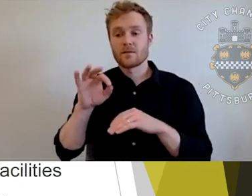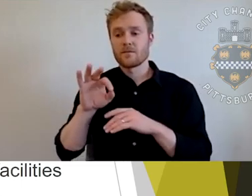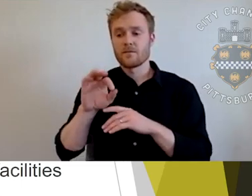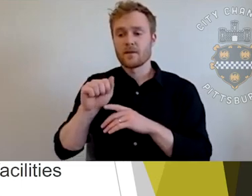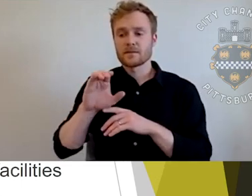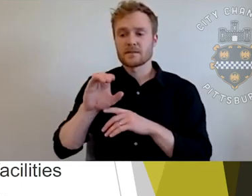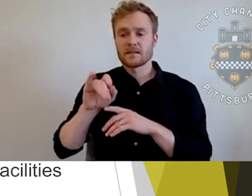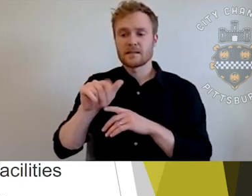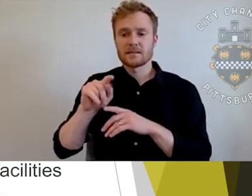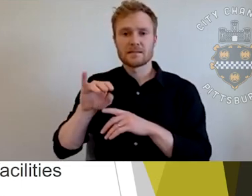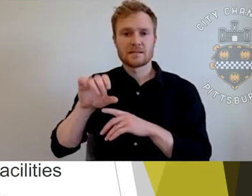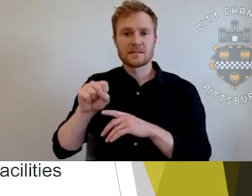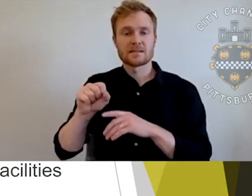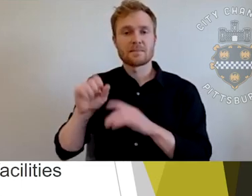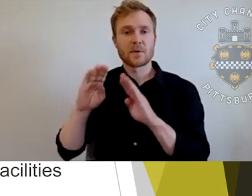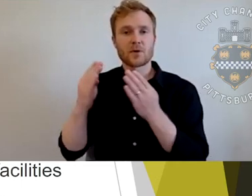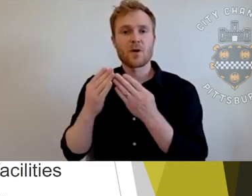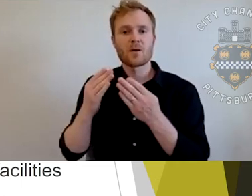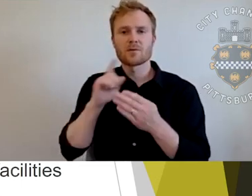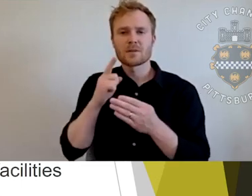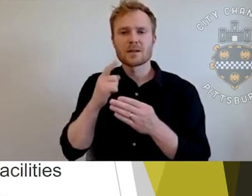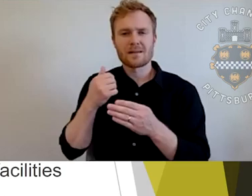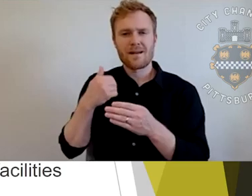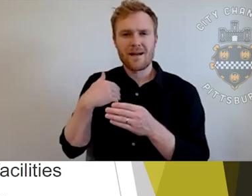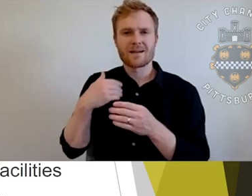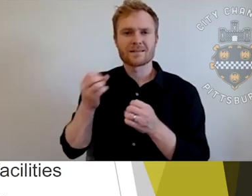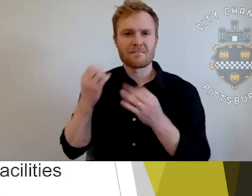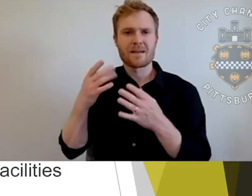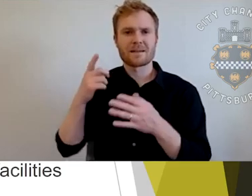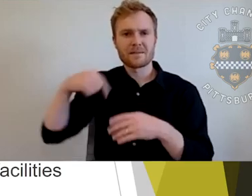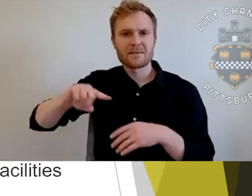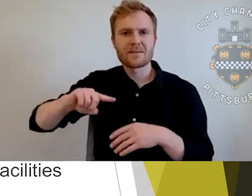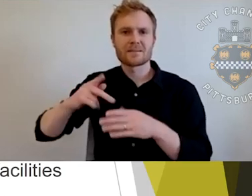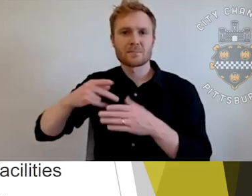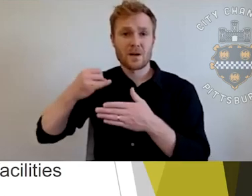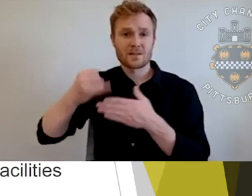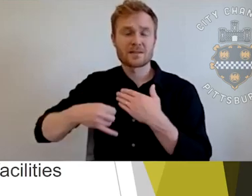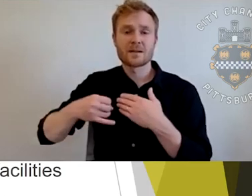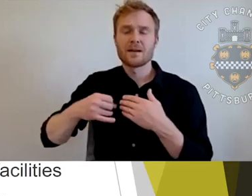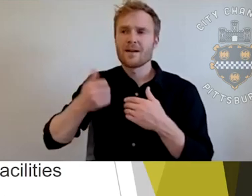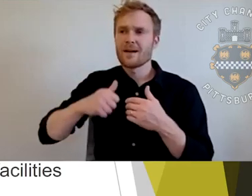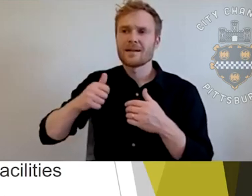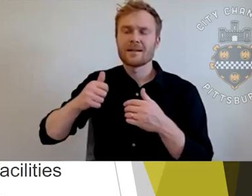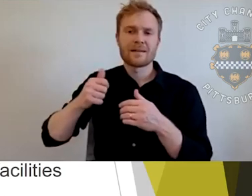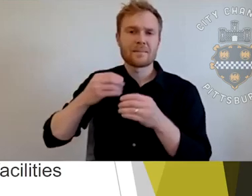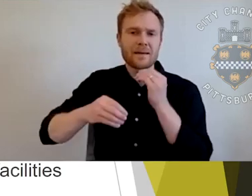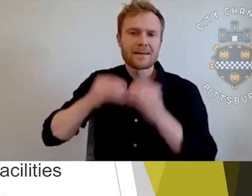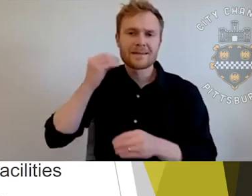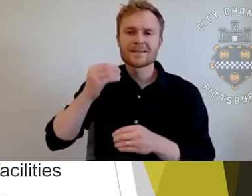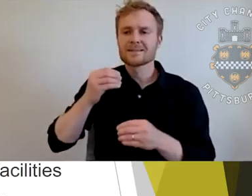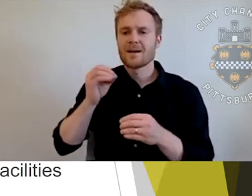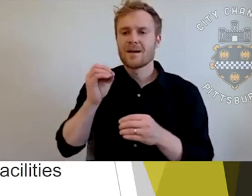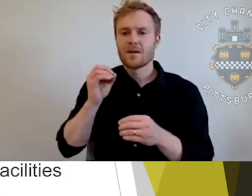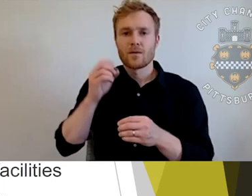So for all the work that we might want to do or, uh, interest that we have or deferred maintenance that we need to tackle for our